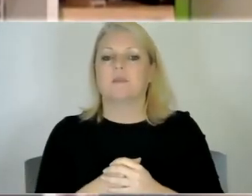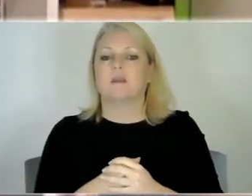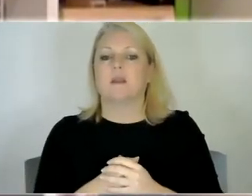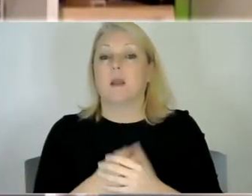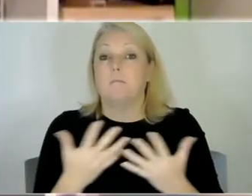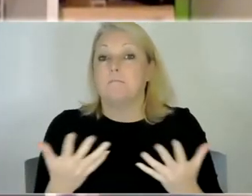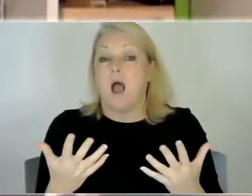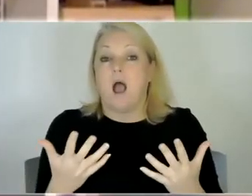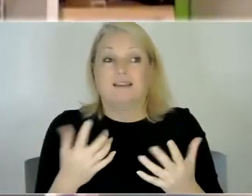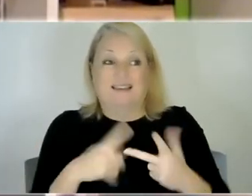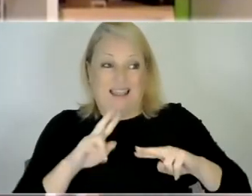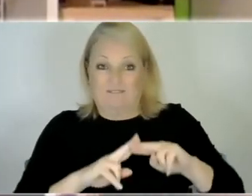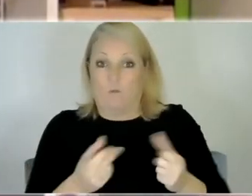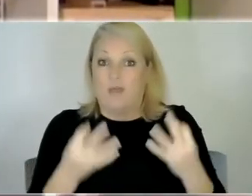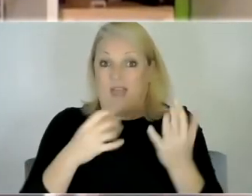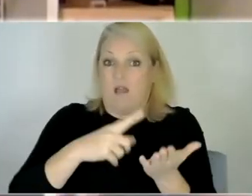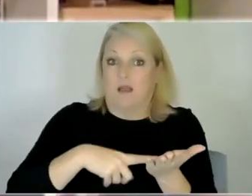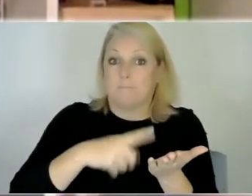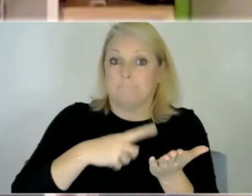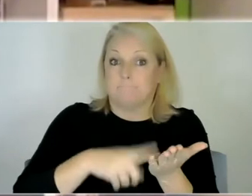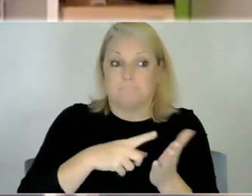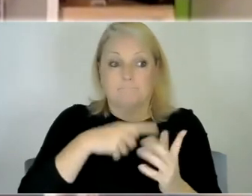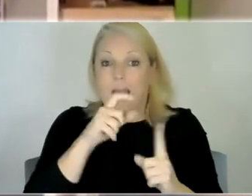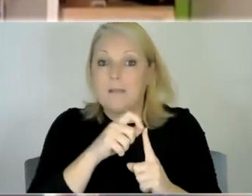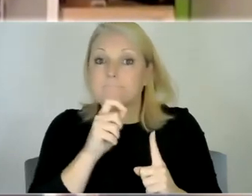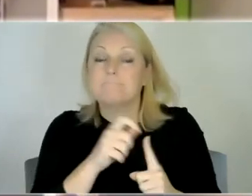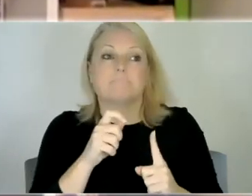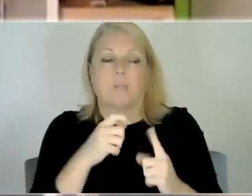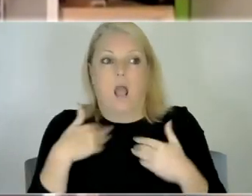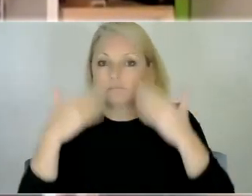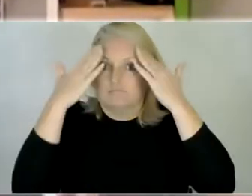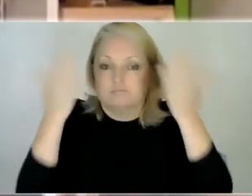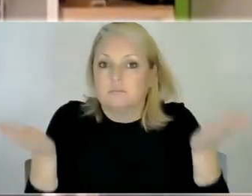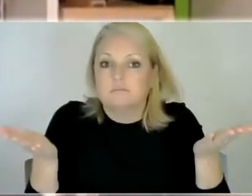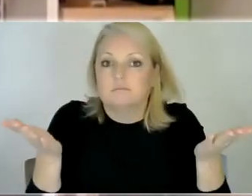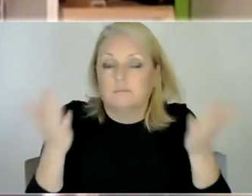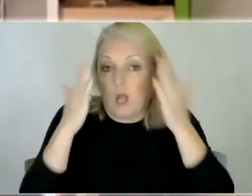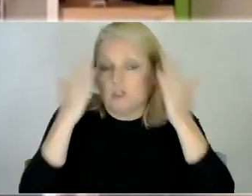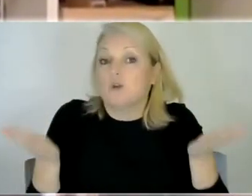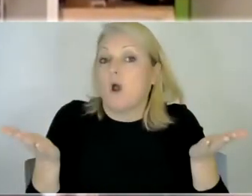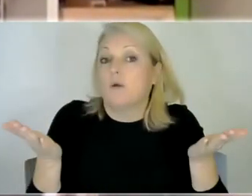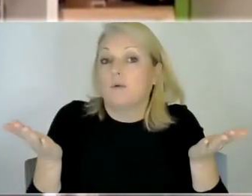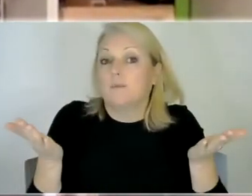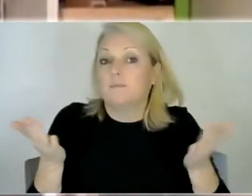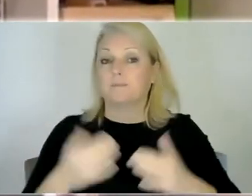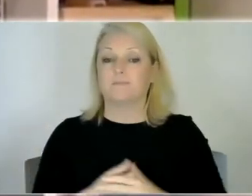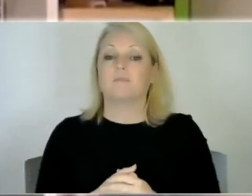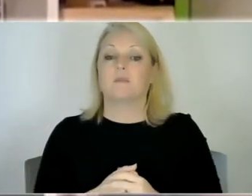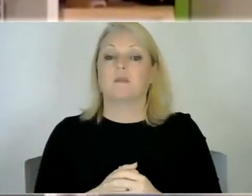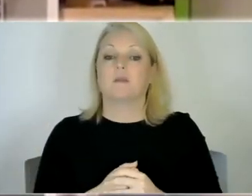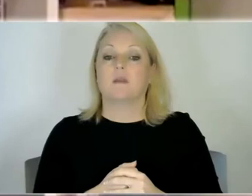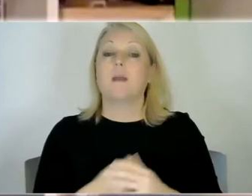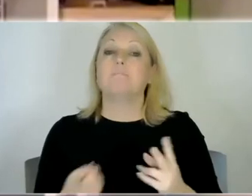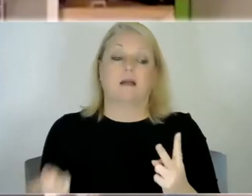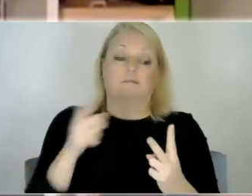what it is that he wanted you know he wants that specific book or that um you know specific food whereas